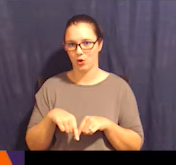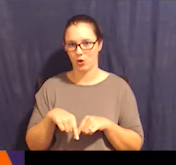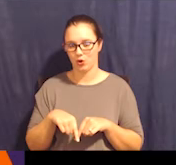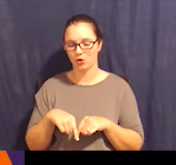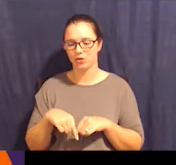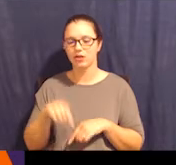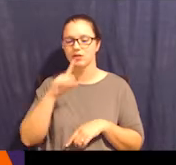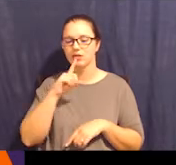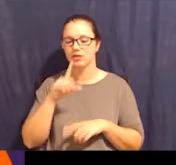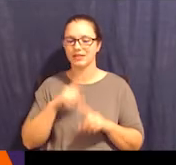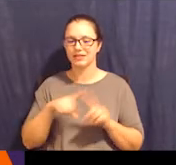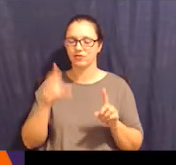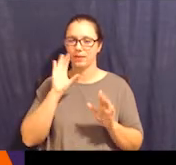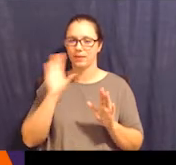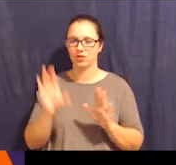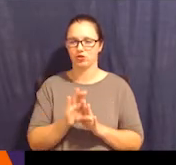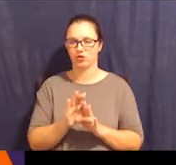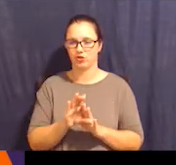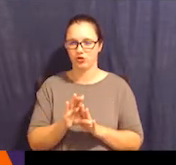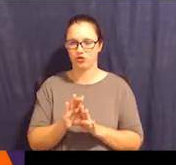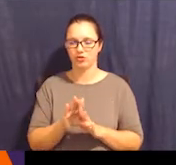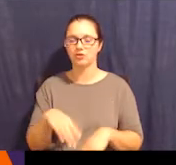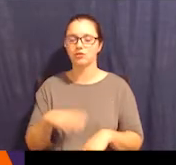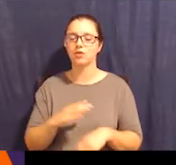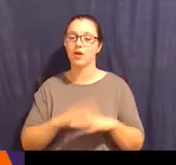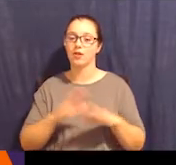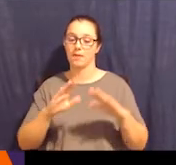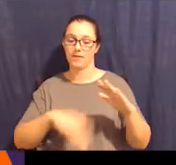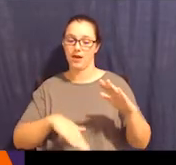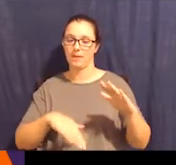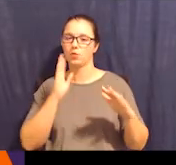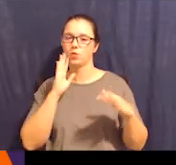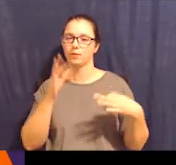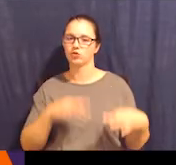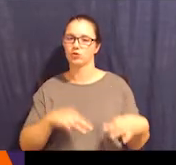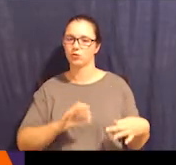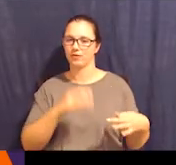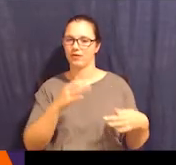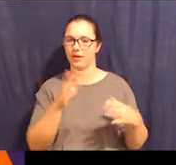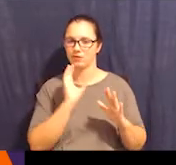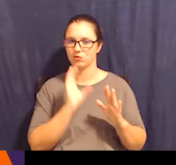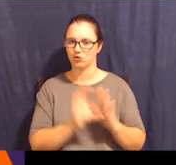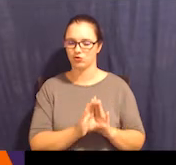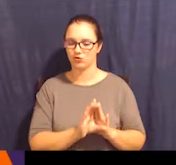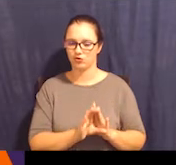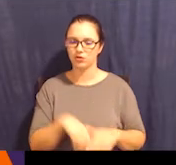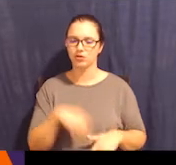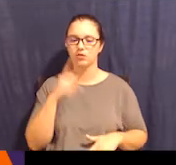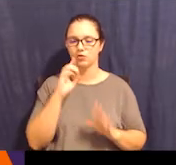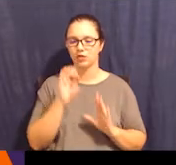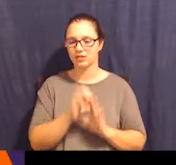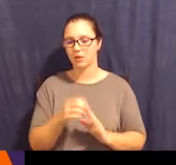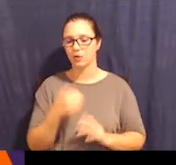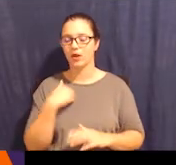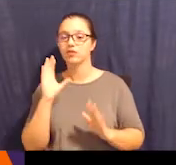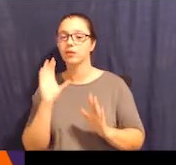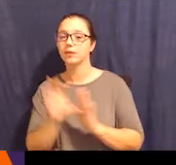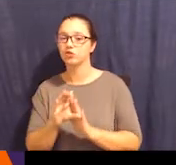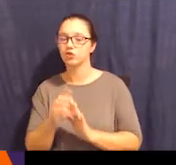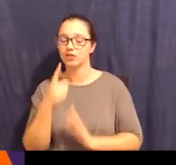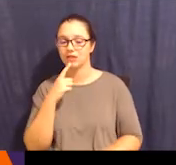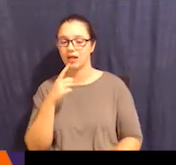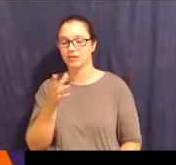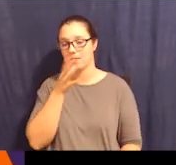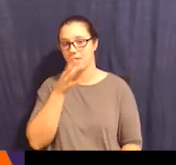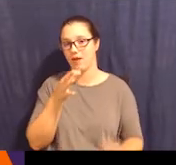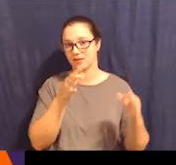a description of that picture. So for example, we have a picture that says mom decides, and it's a picture of a mom